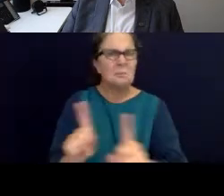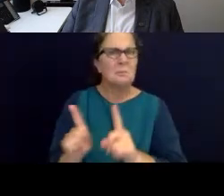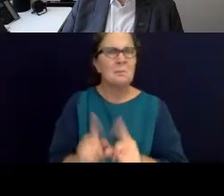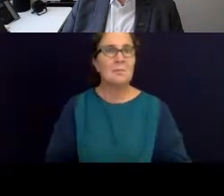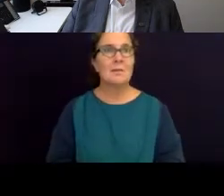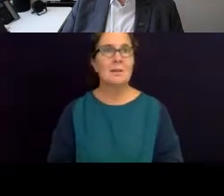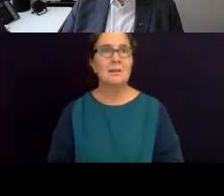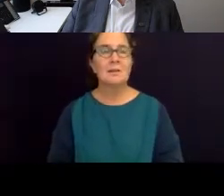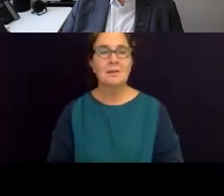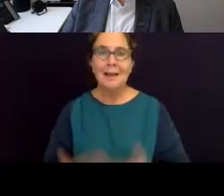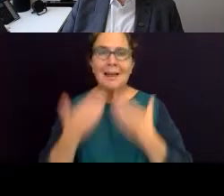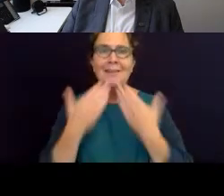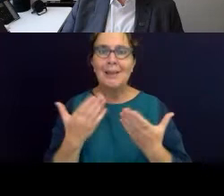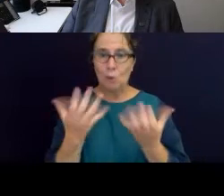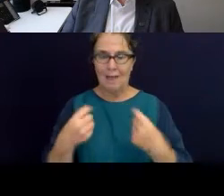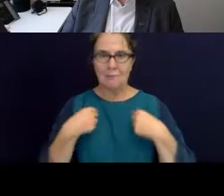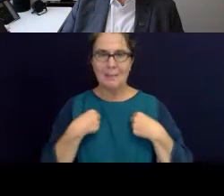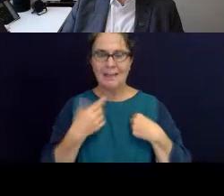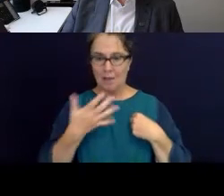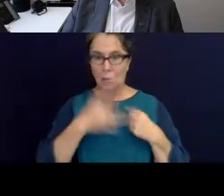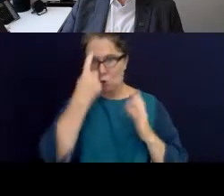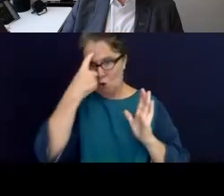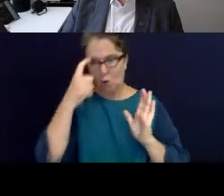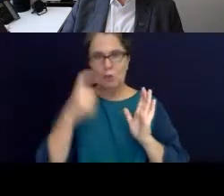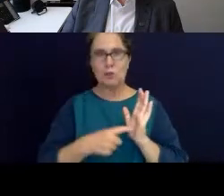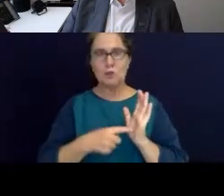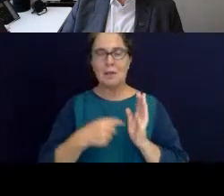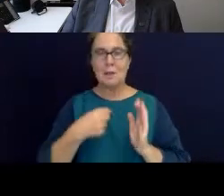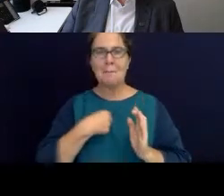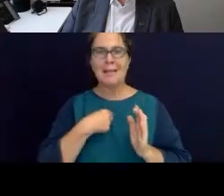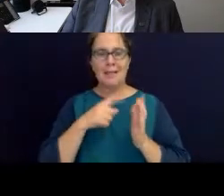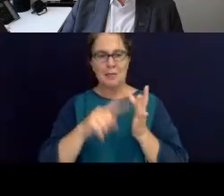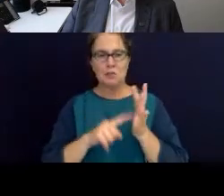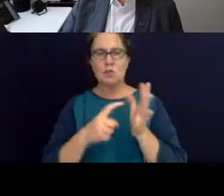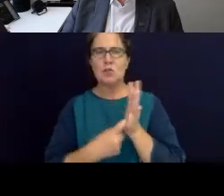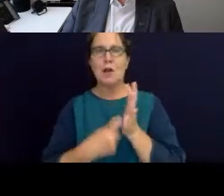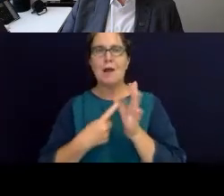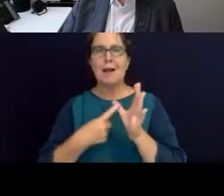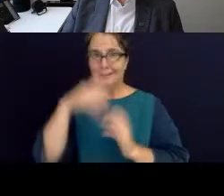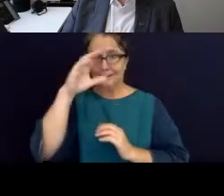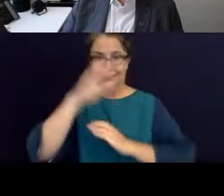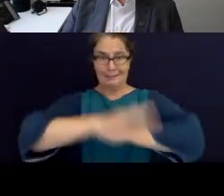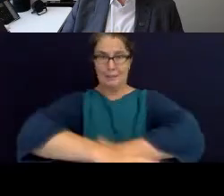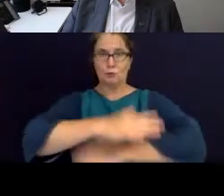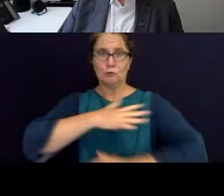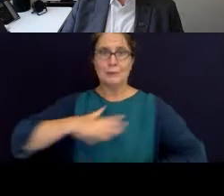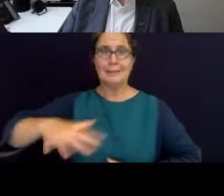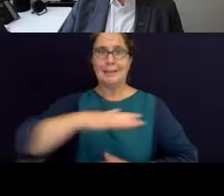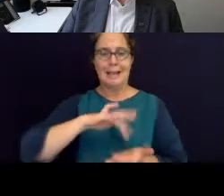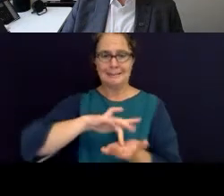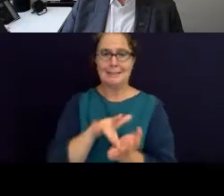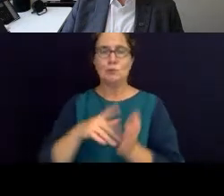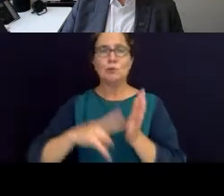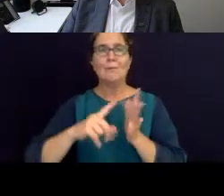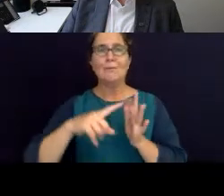Sure, Dan, and thank you for having me. I'd just like to acknowledge that I'm currently on Jarrah Country and Jar Jar Rung lands in central Victoria